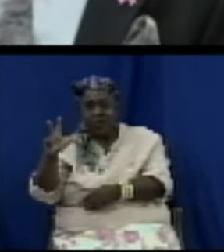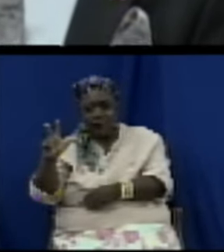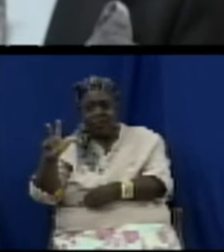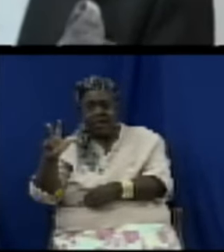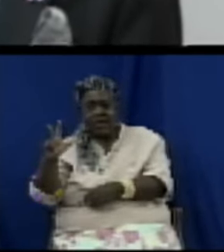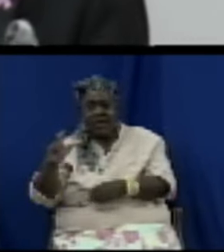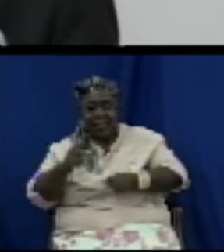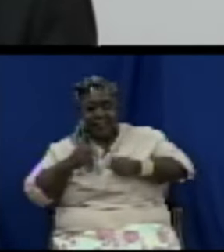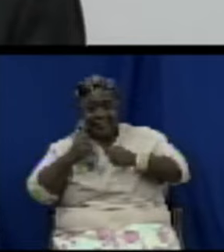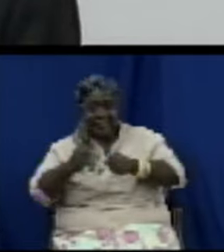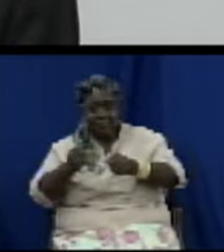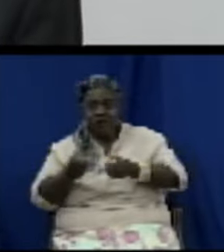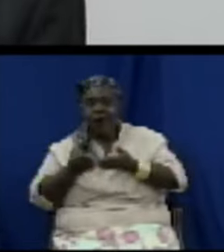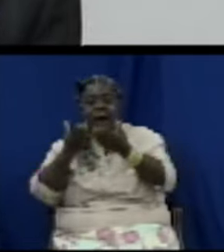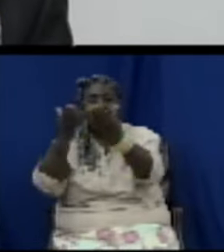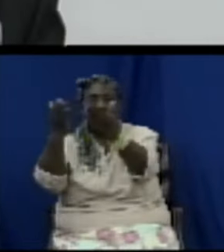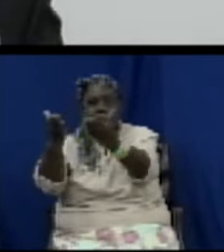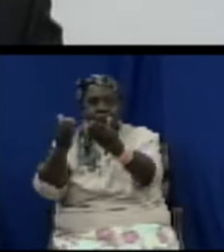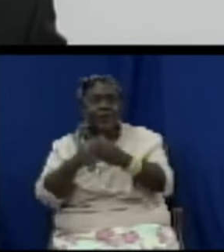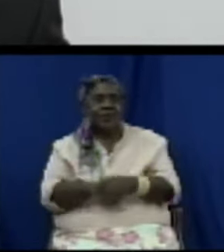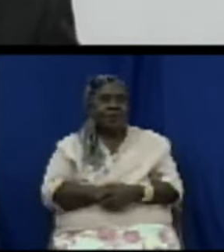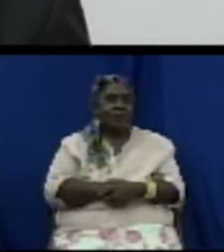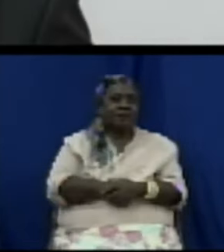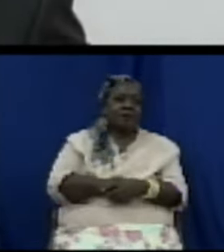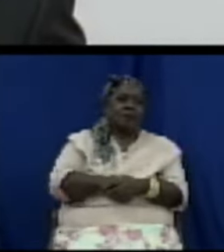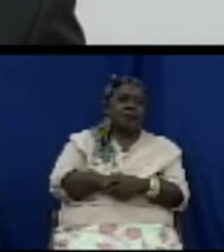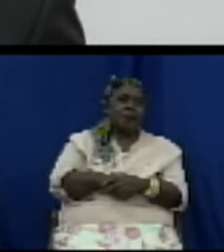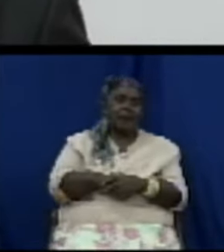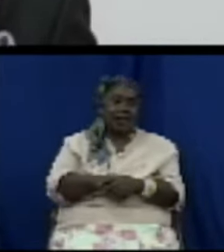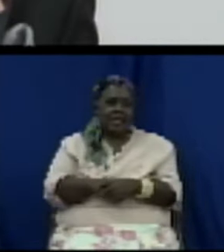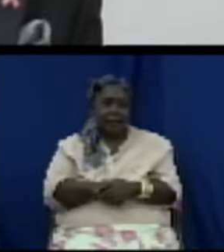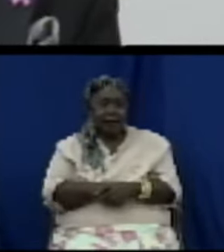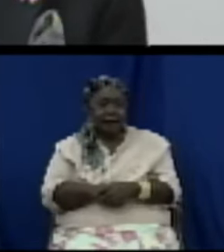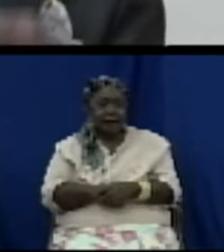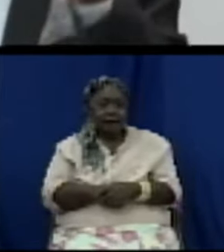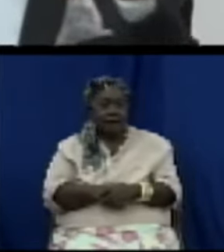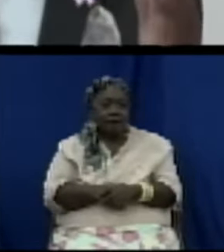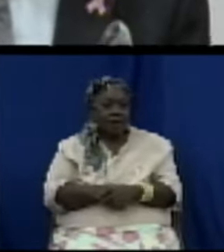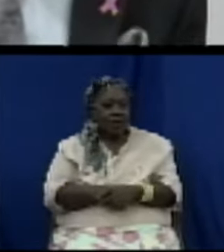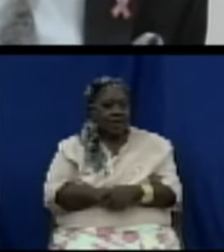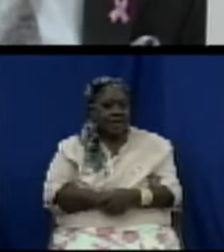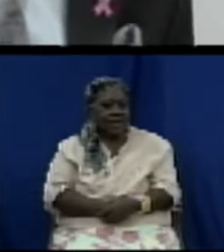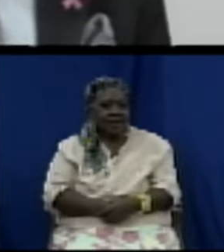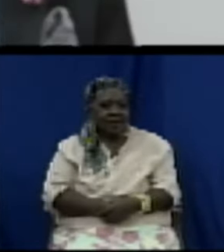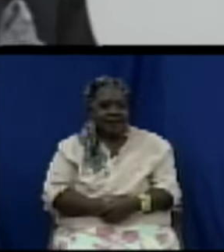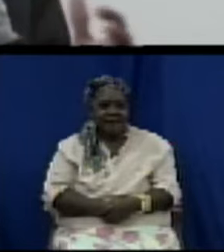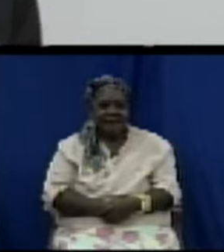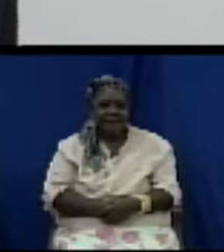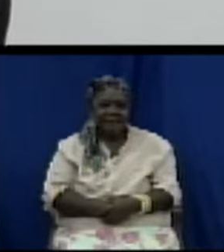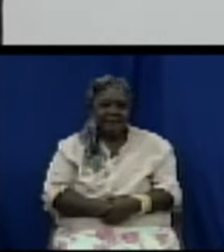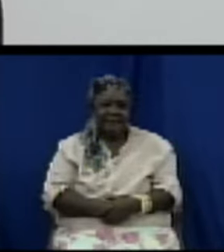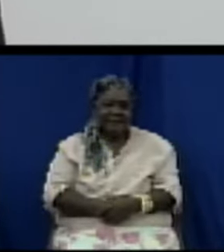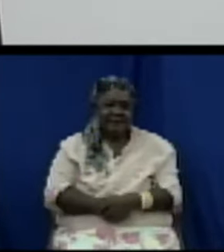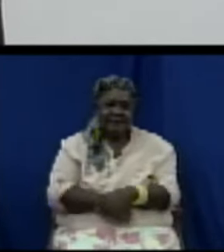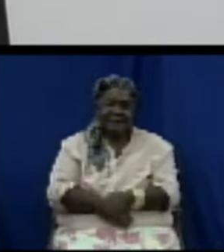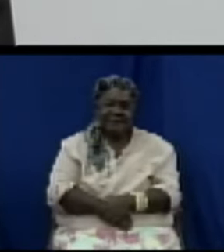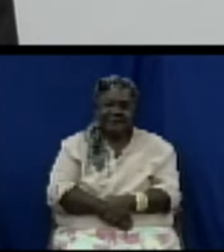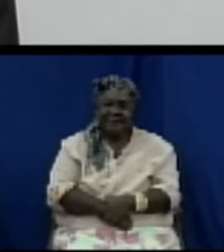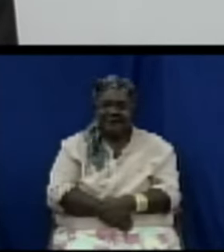they go they say this is not right do this do that fellas them laugh at them they now have no power